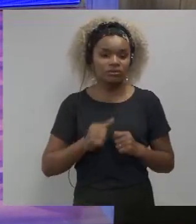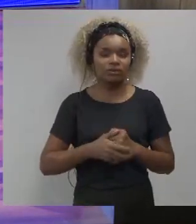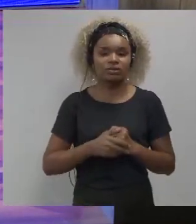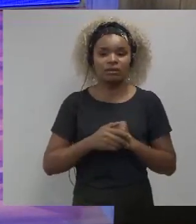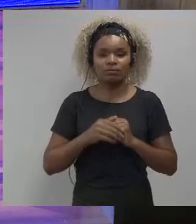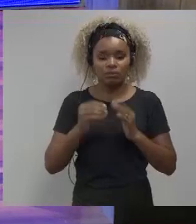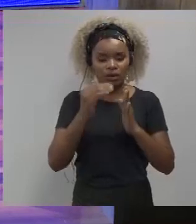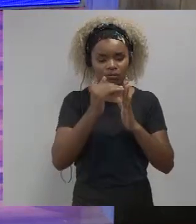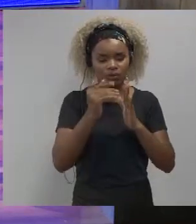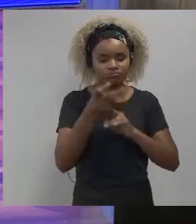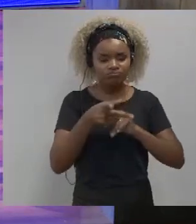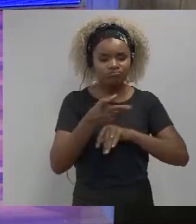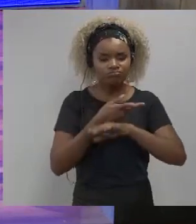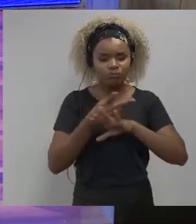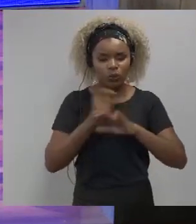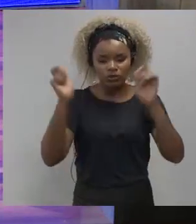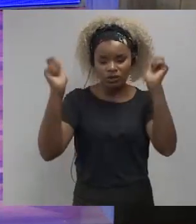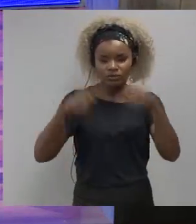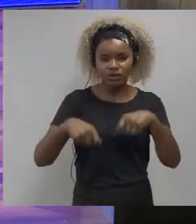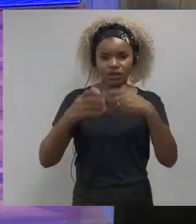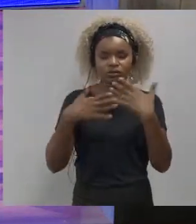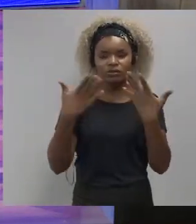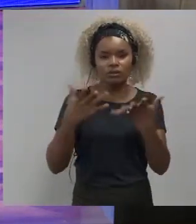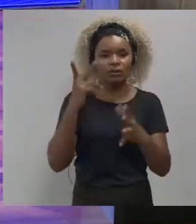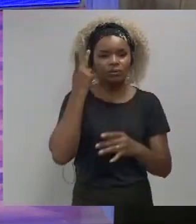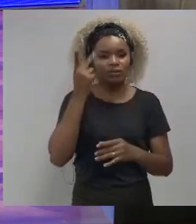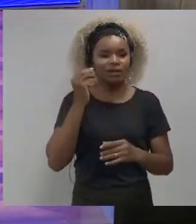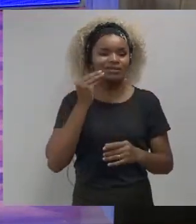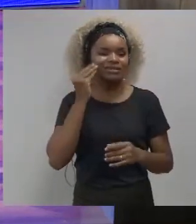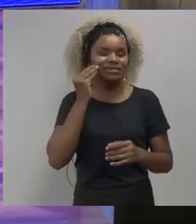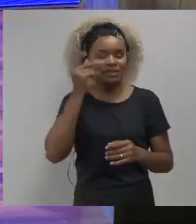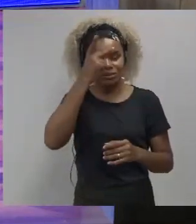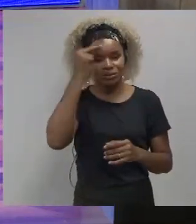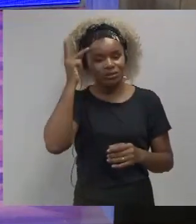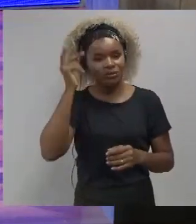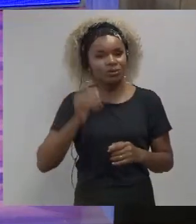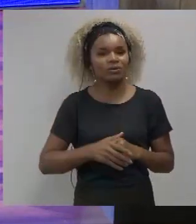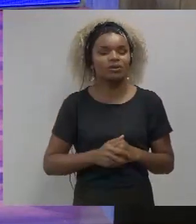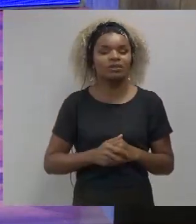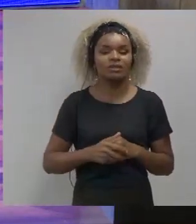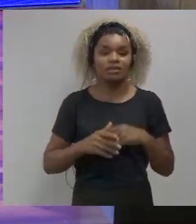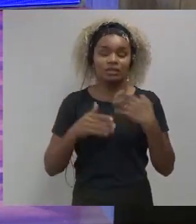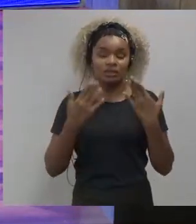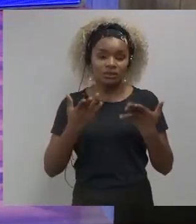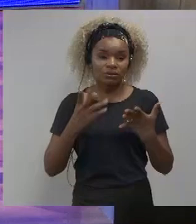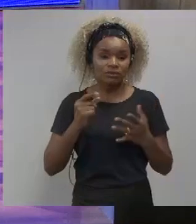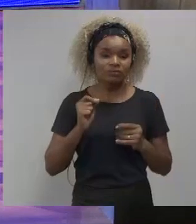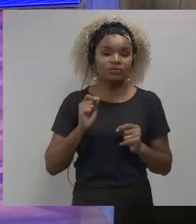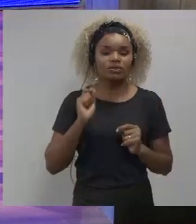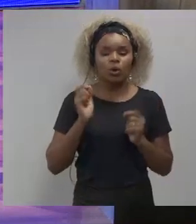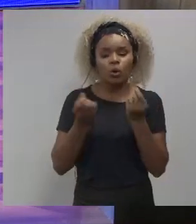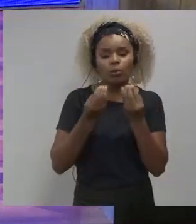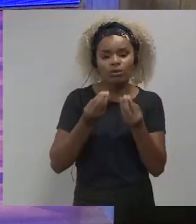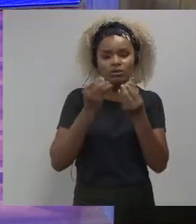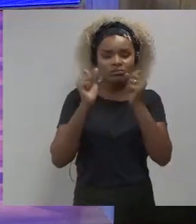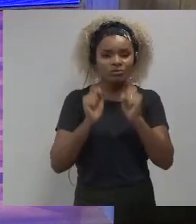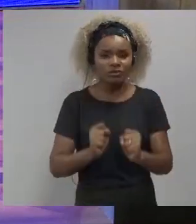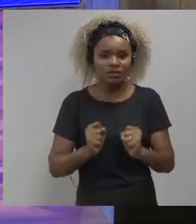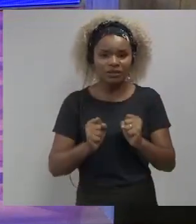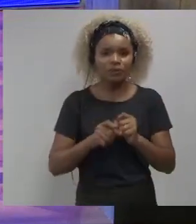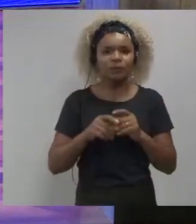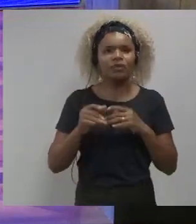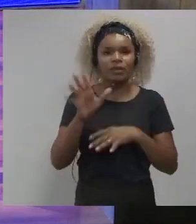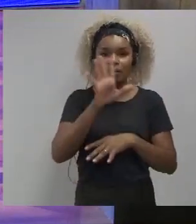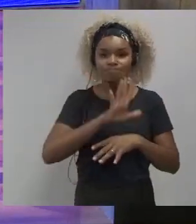how innovative they were using a personality test amongst the world's civil servants the highest